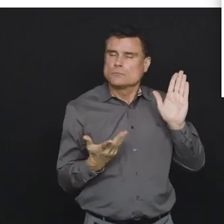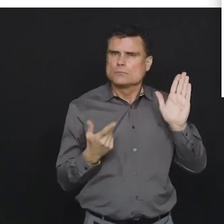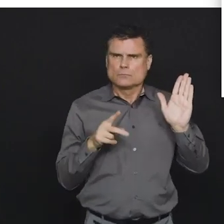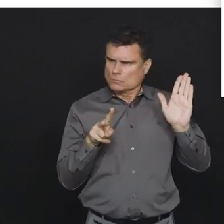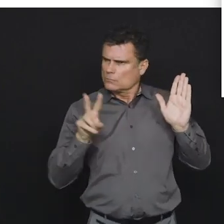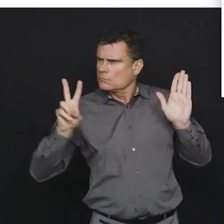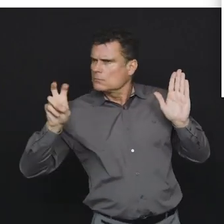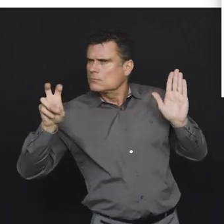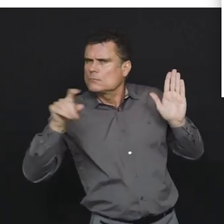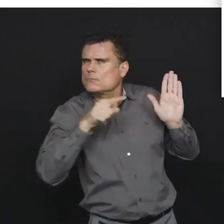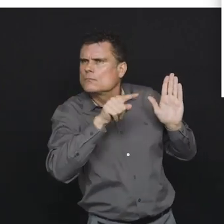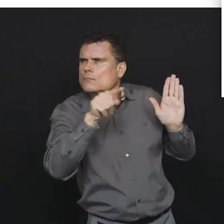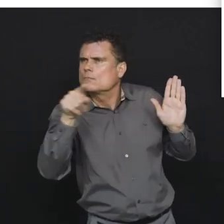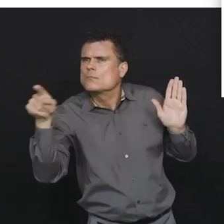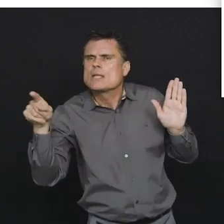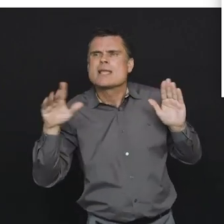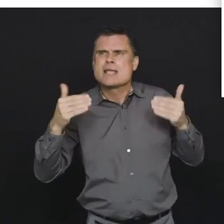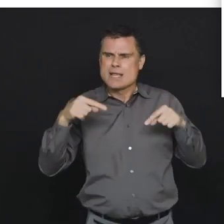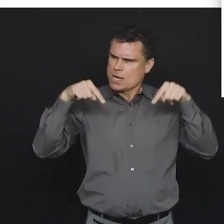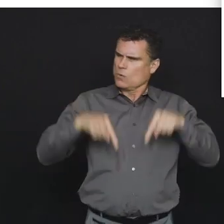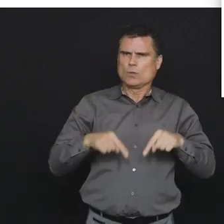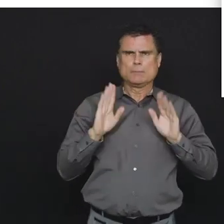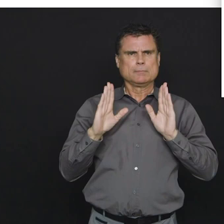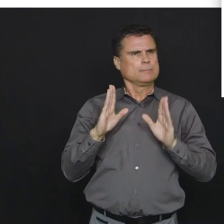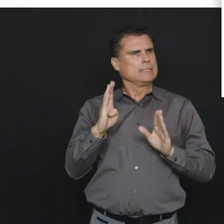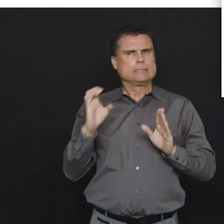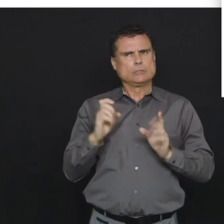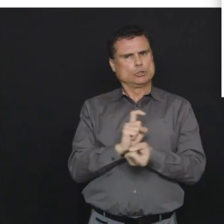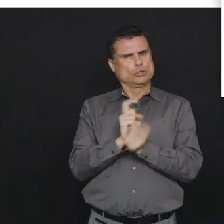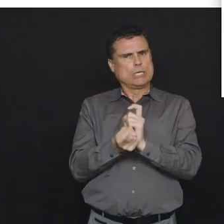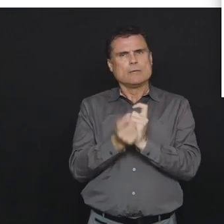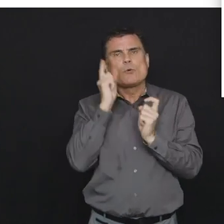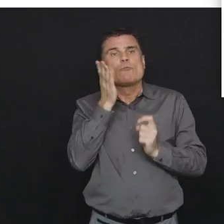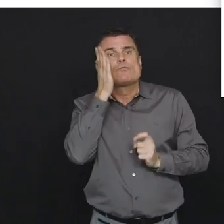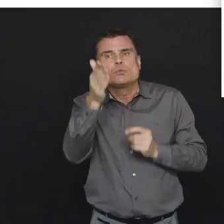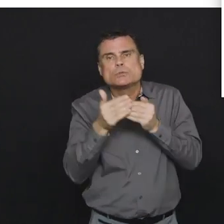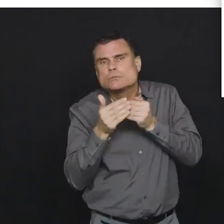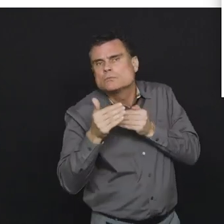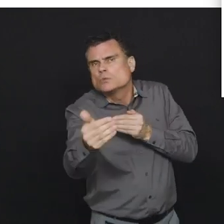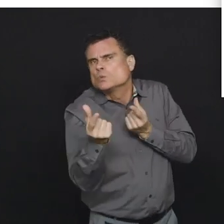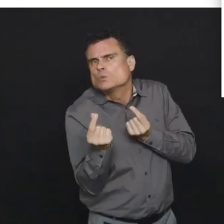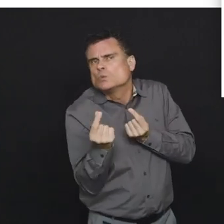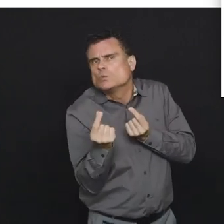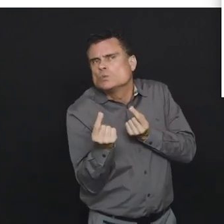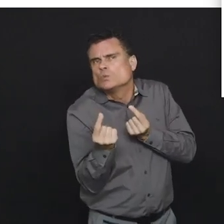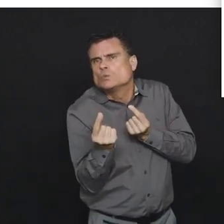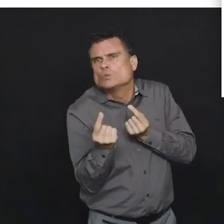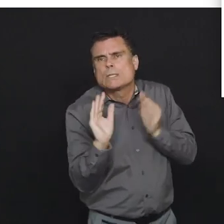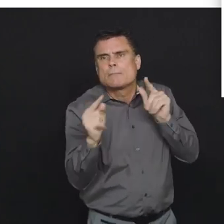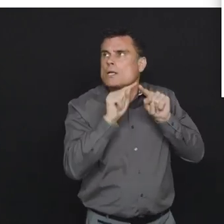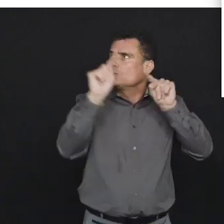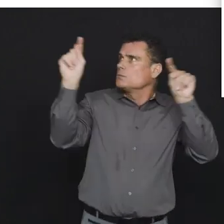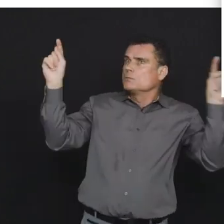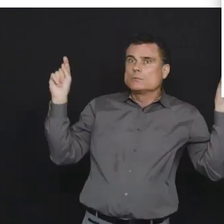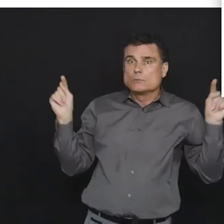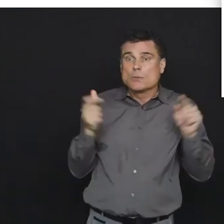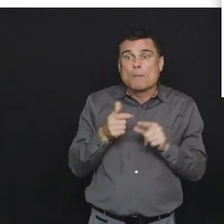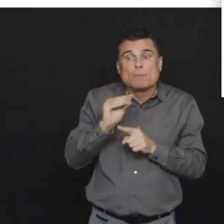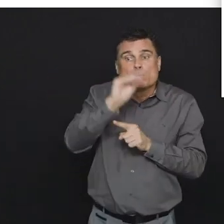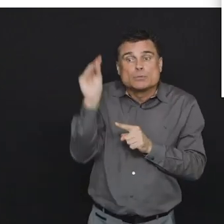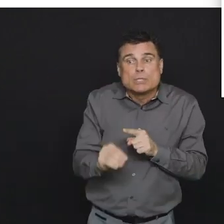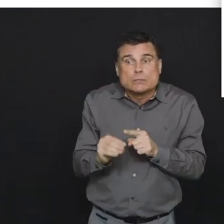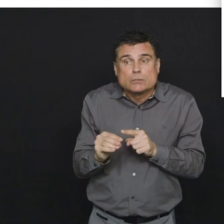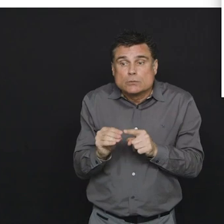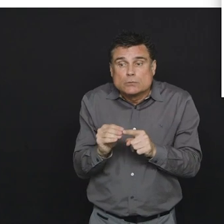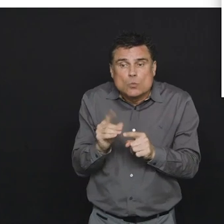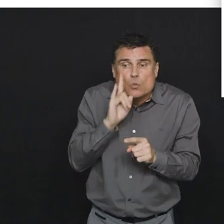but this is one that's looking at how how is the change in BC happening over time and it is looking